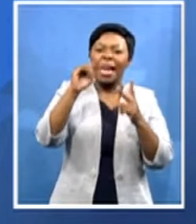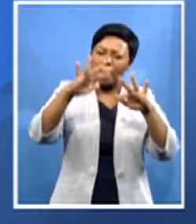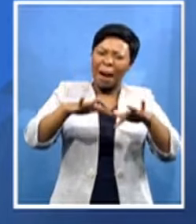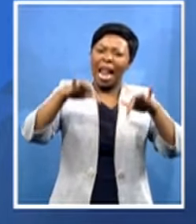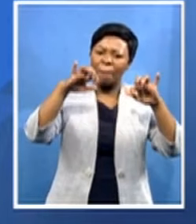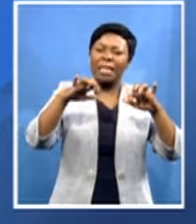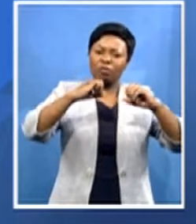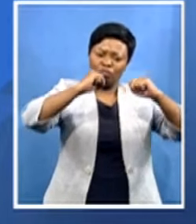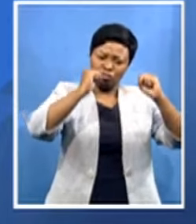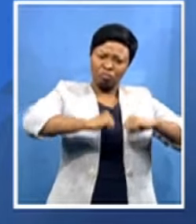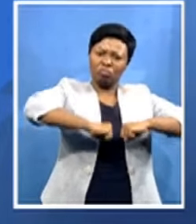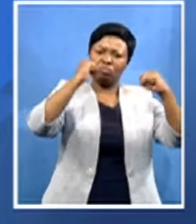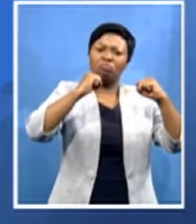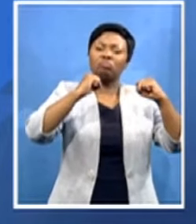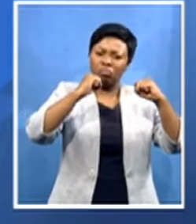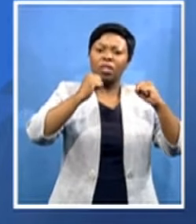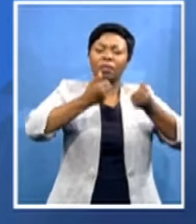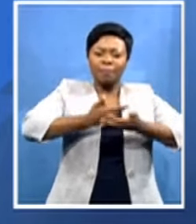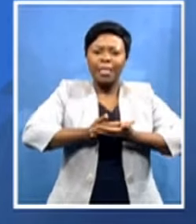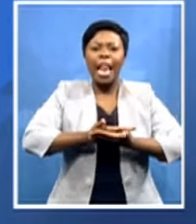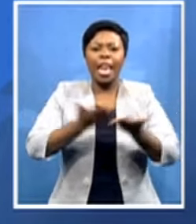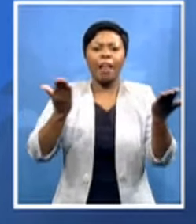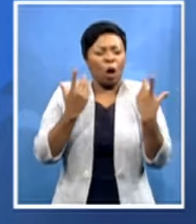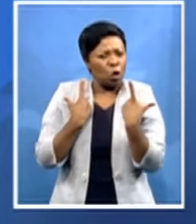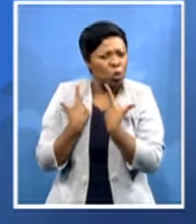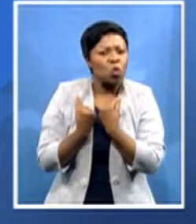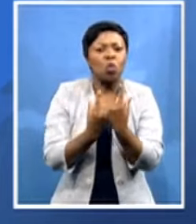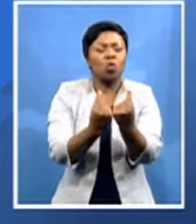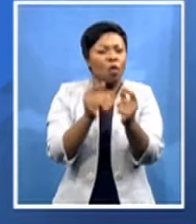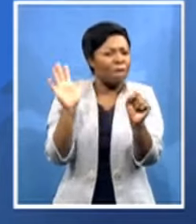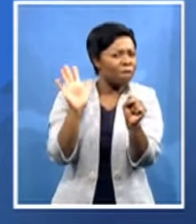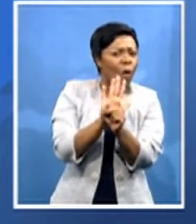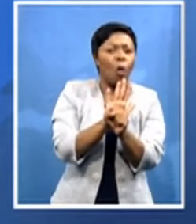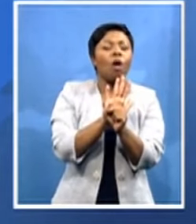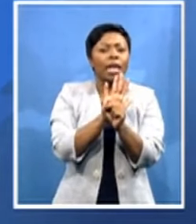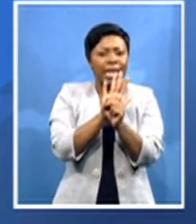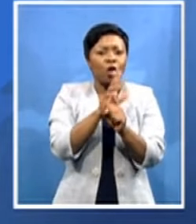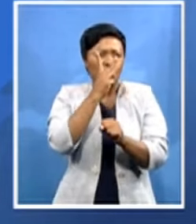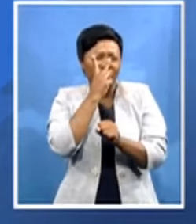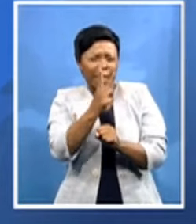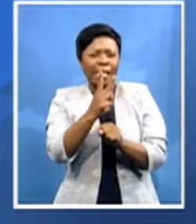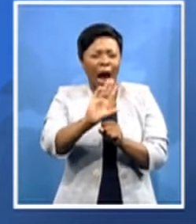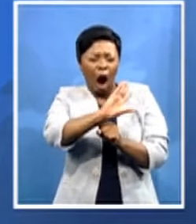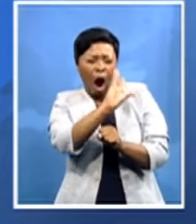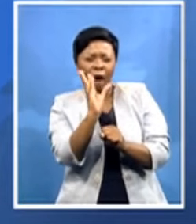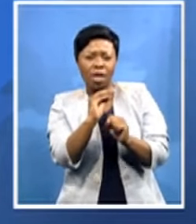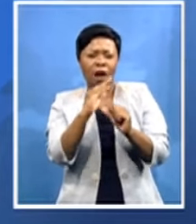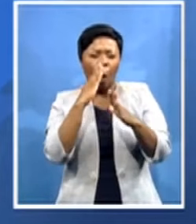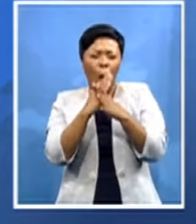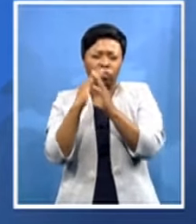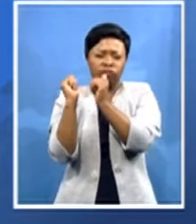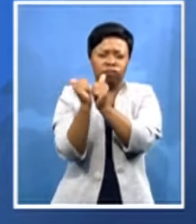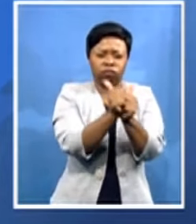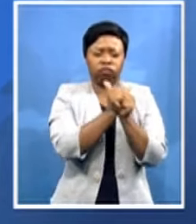and that will see africa united working very well with the african